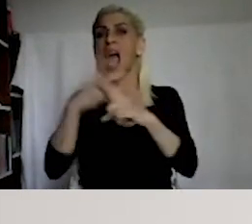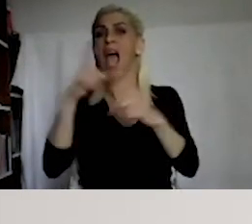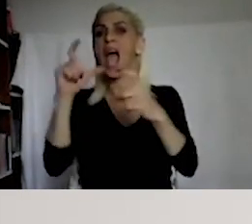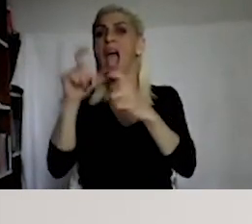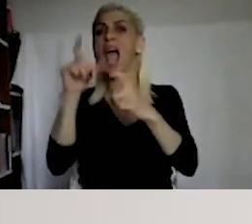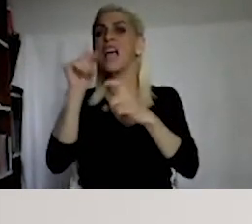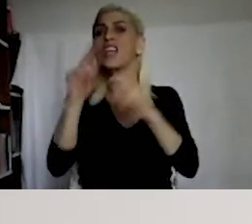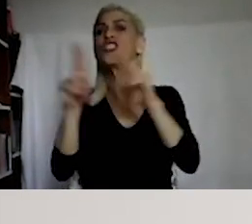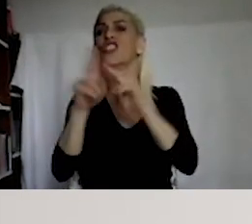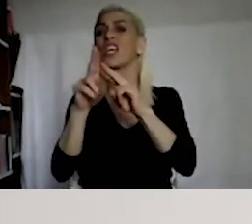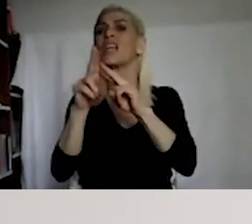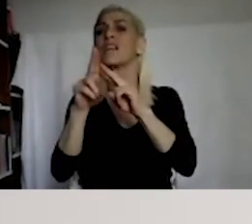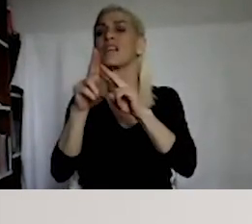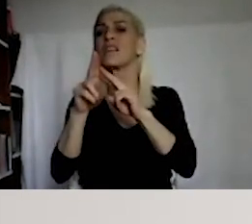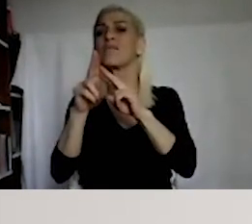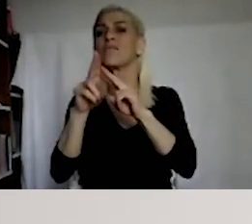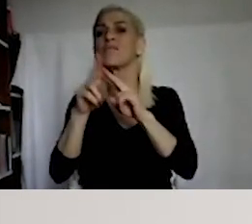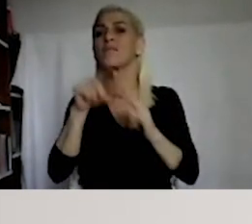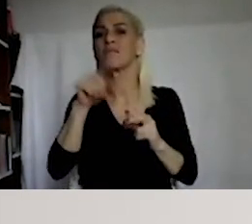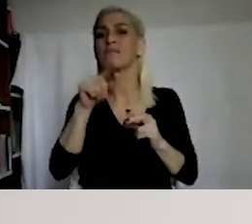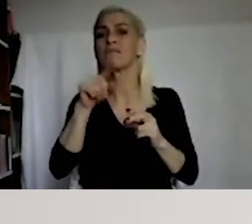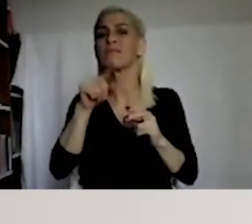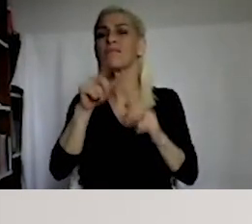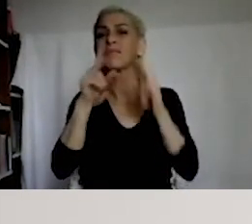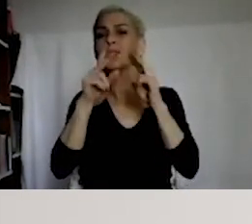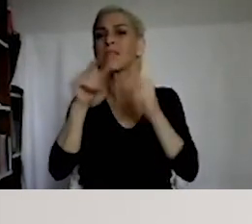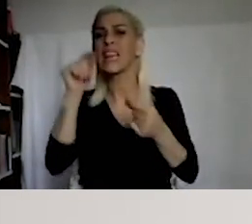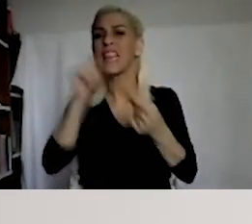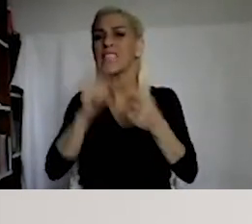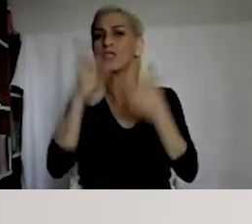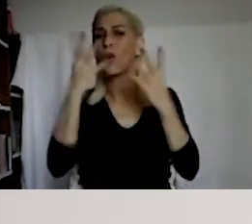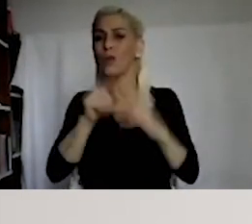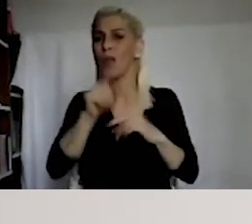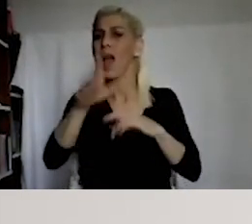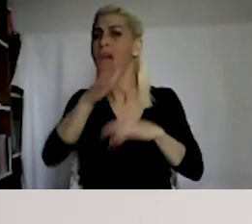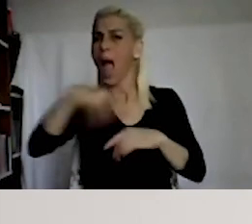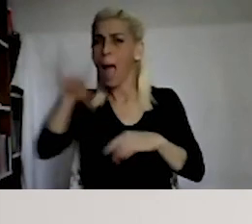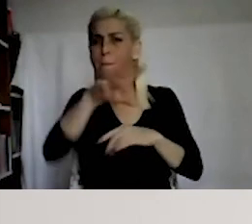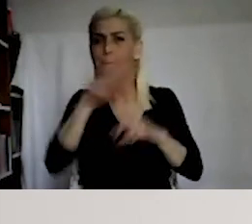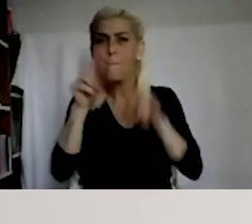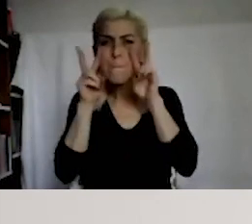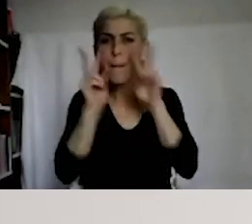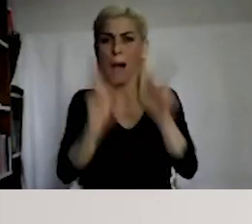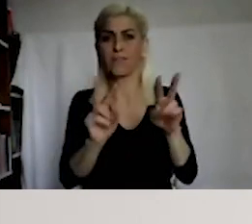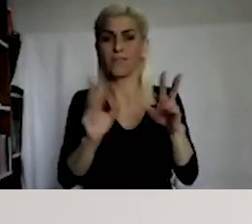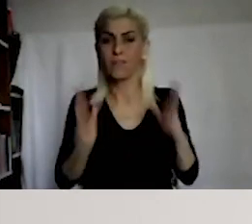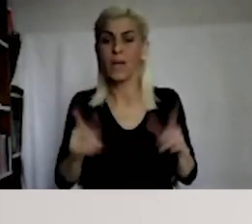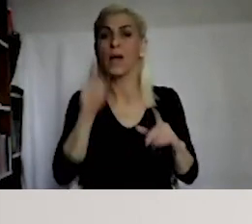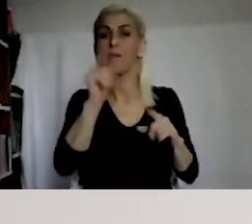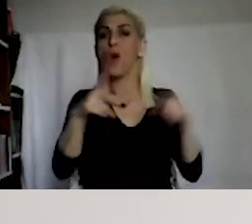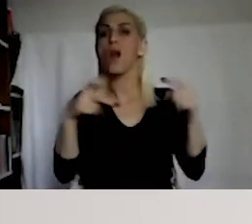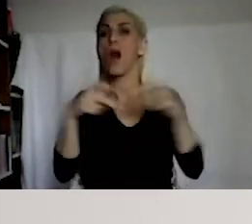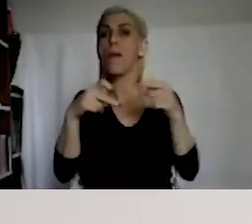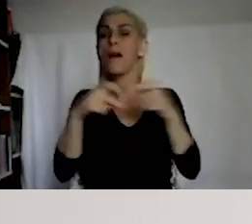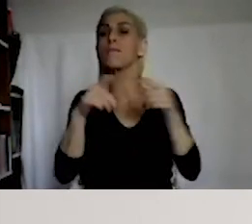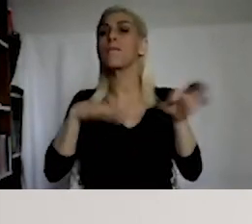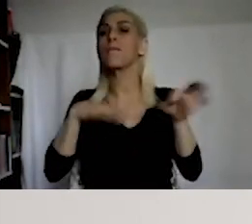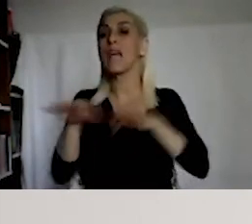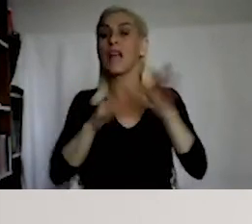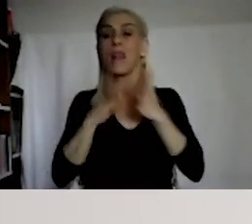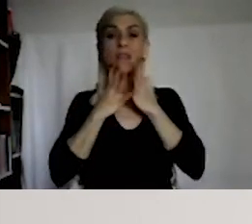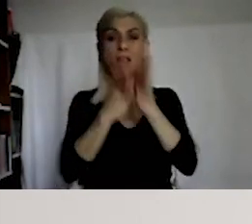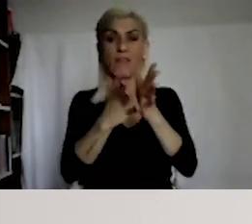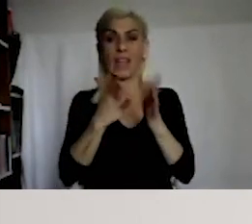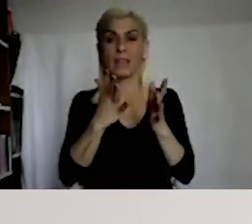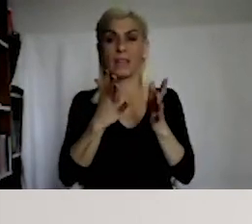Please take a look at this at a convenient time. Basically, what it says is, in order to identify whether something